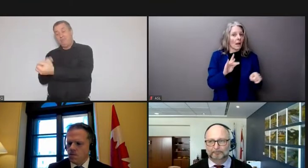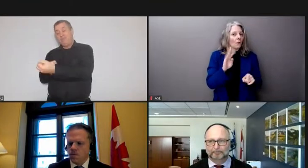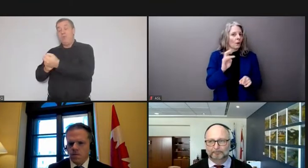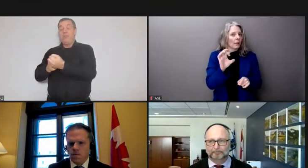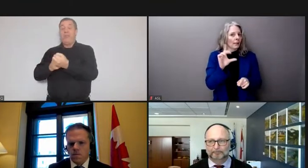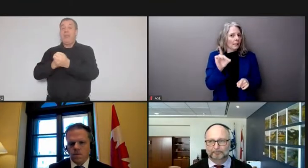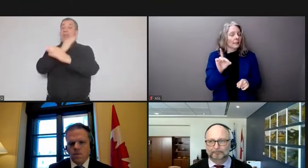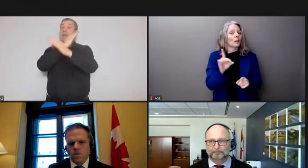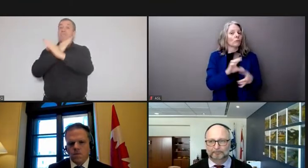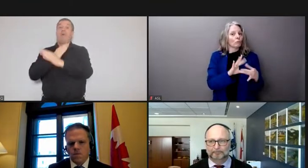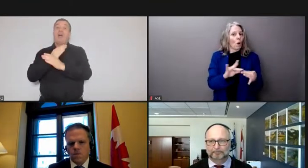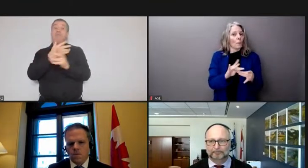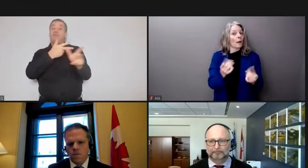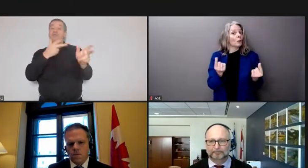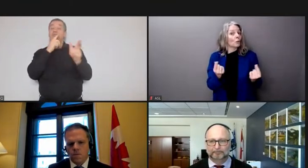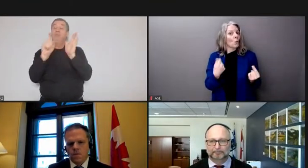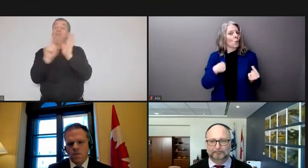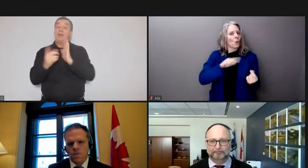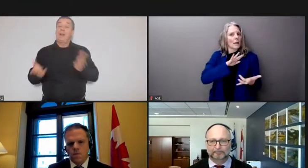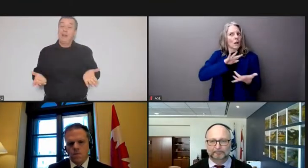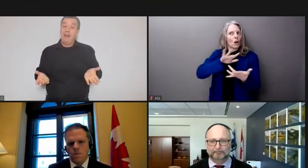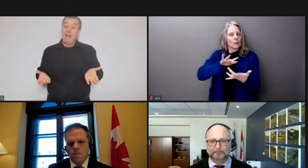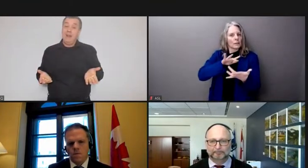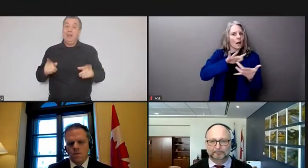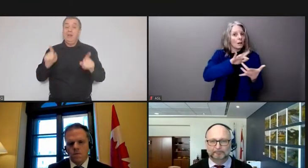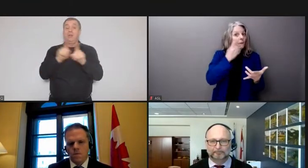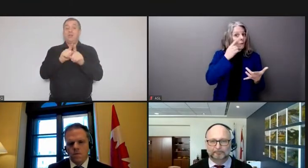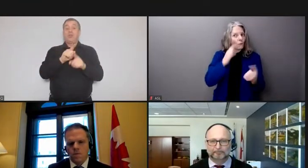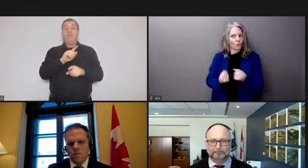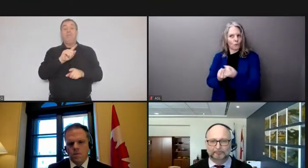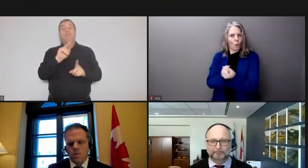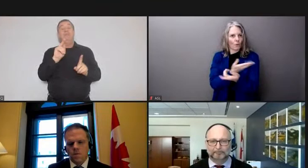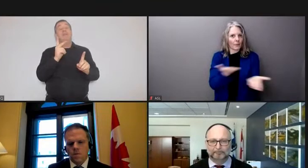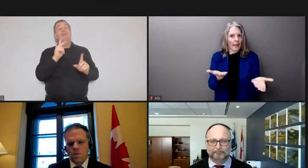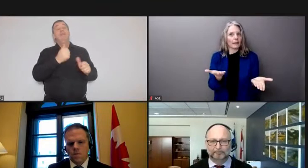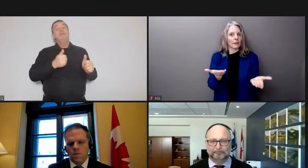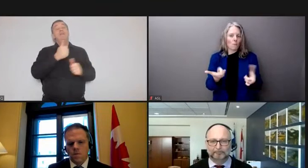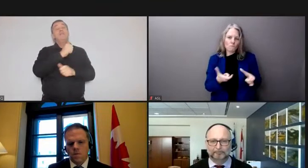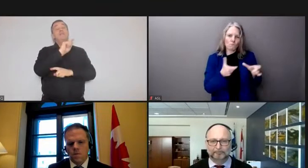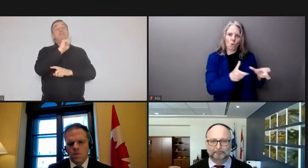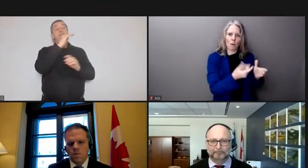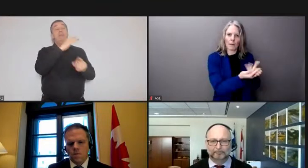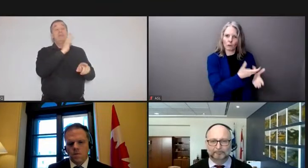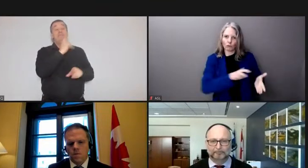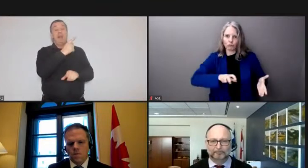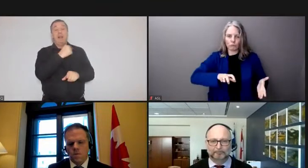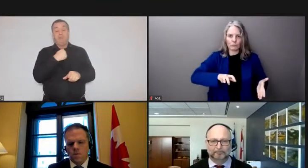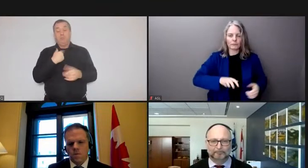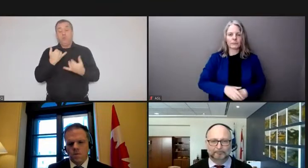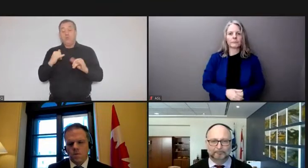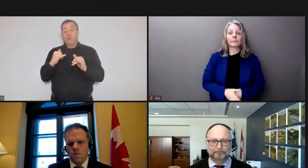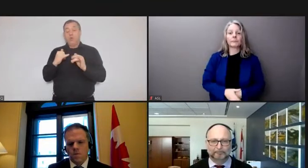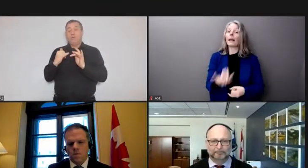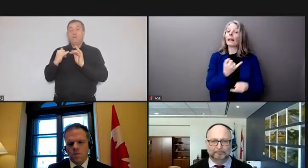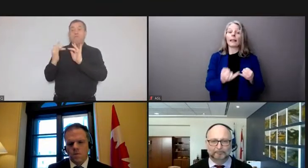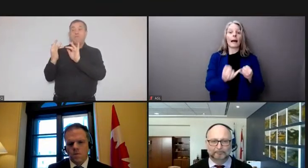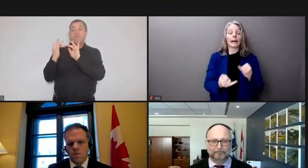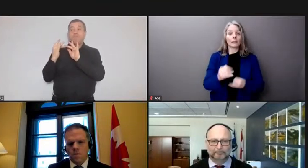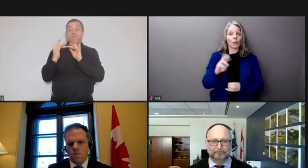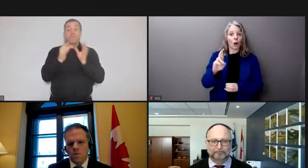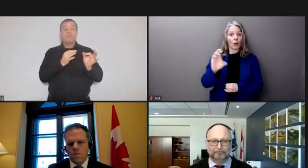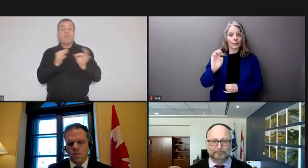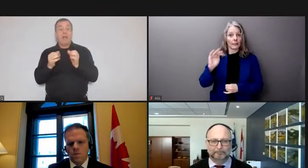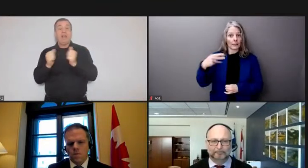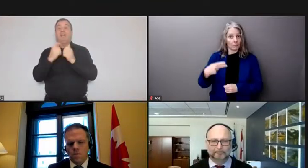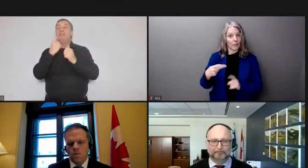uh we remain in close contact to try and support those efforts and finally um the rcmp are making